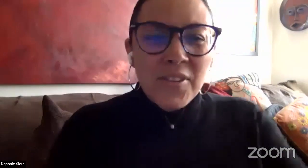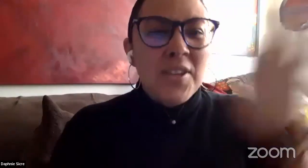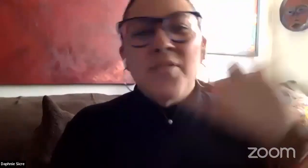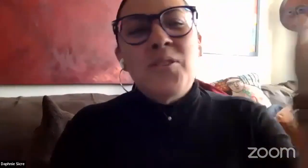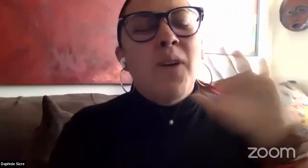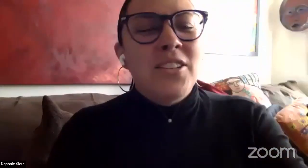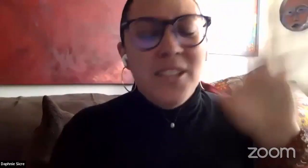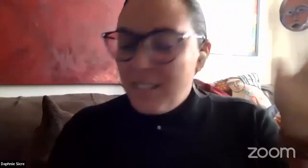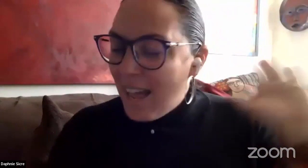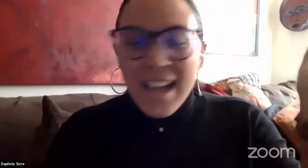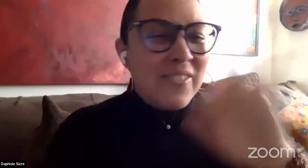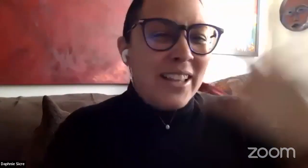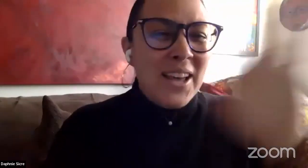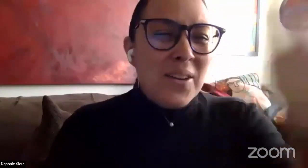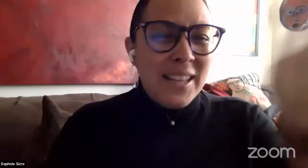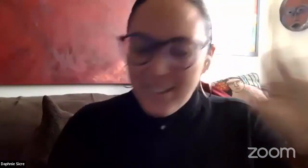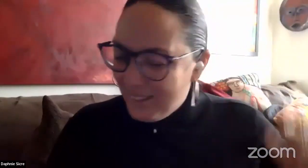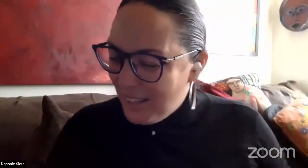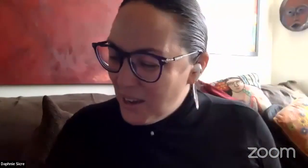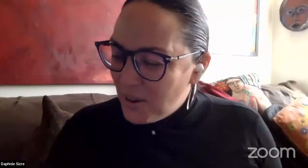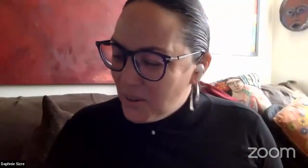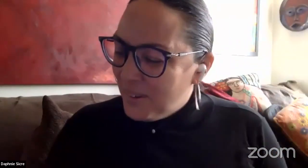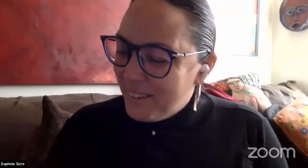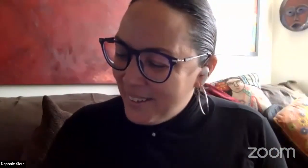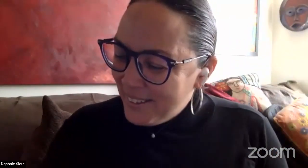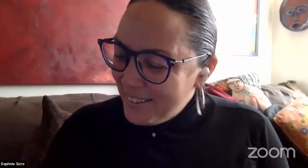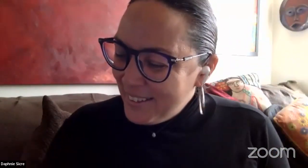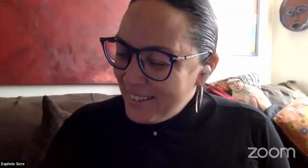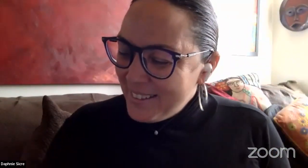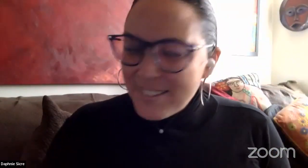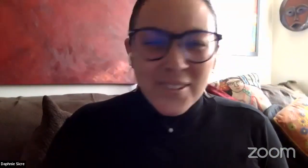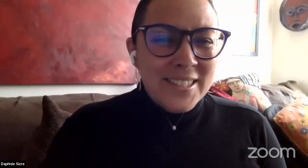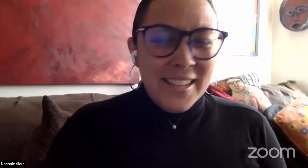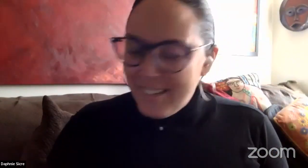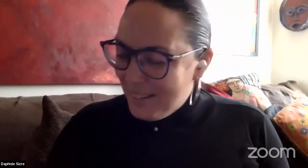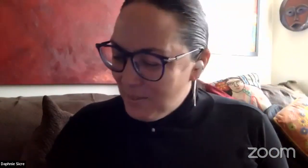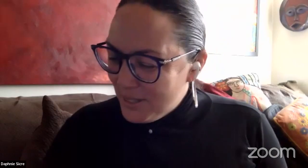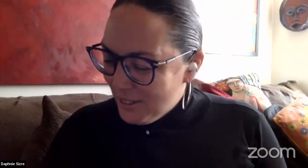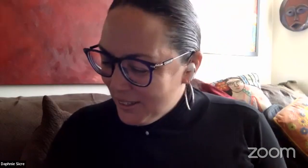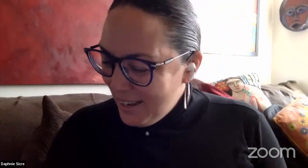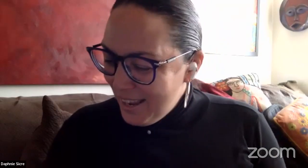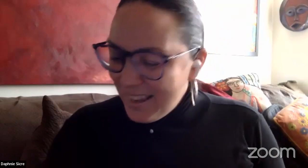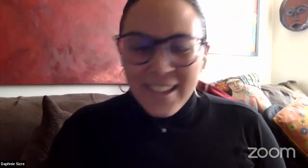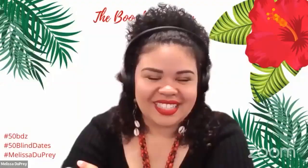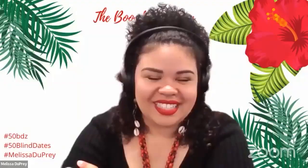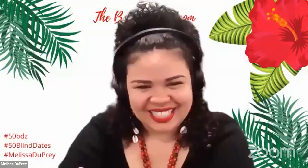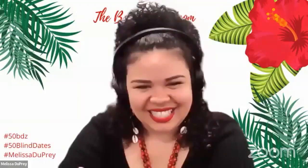in for those of you watching live hello hello hello so exciting